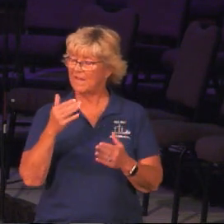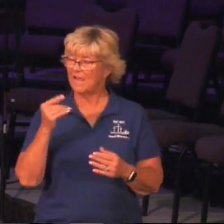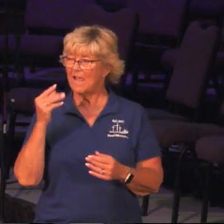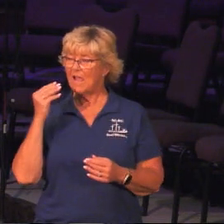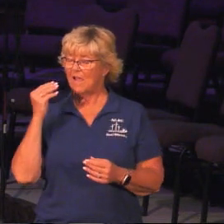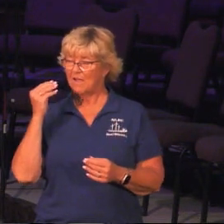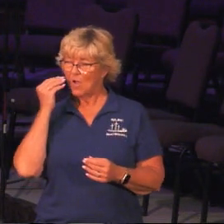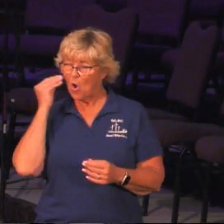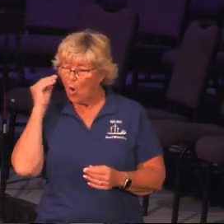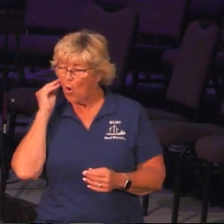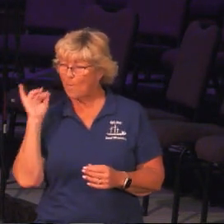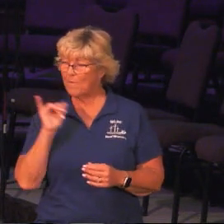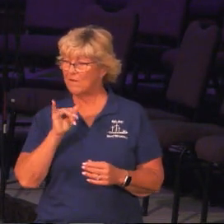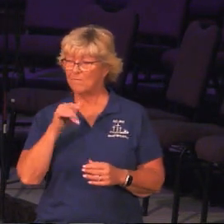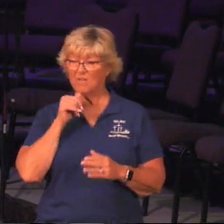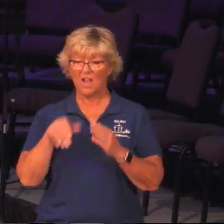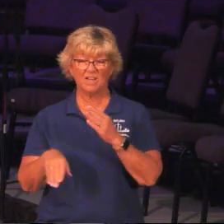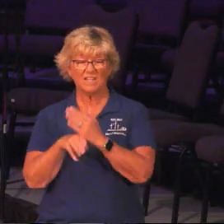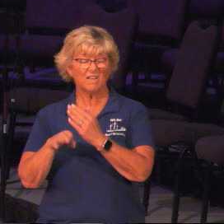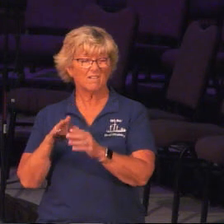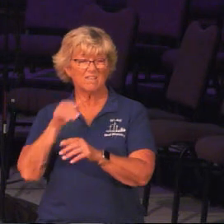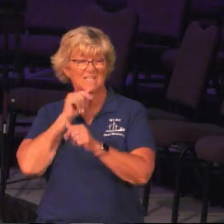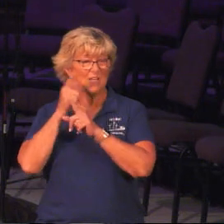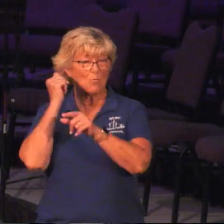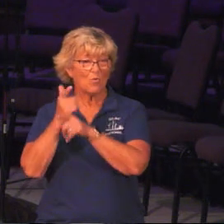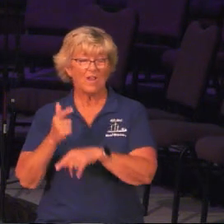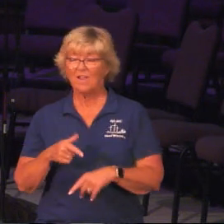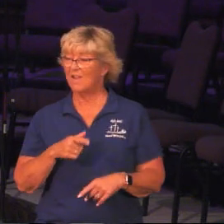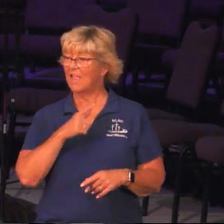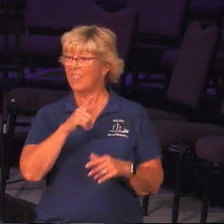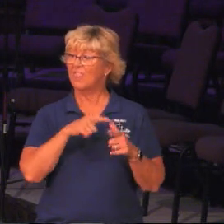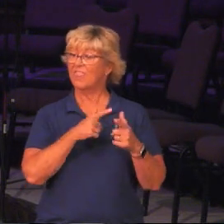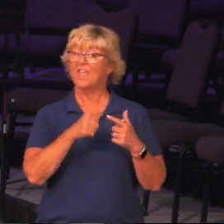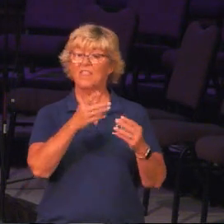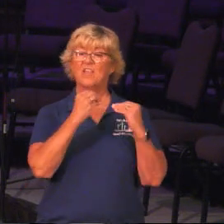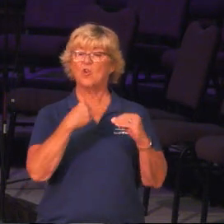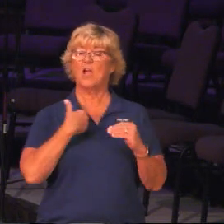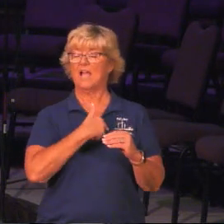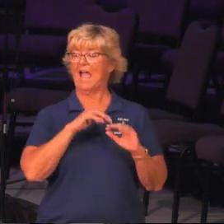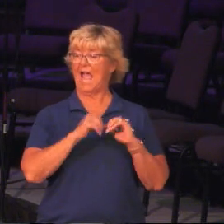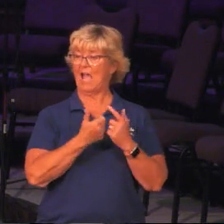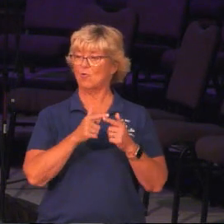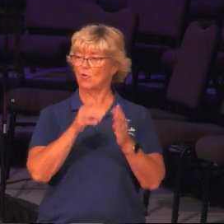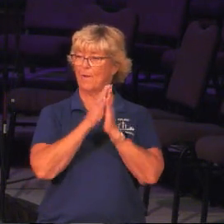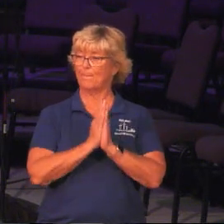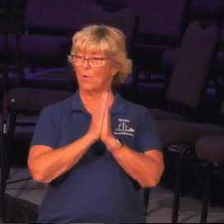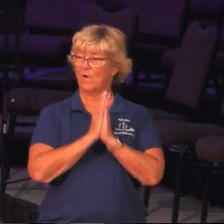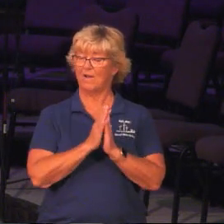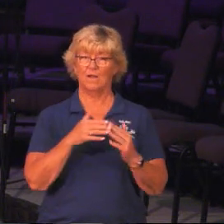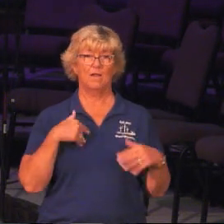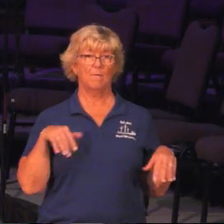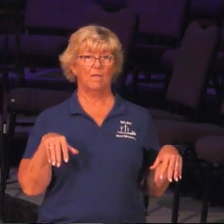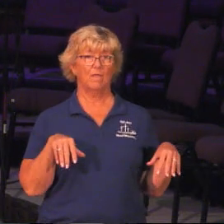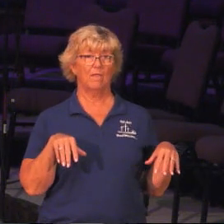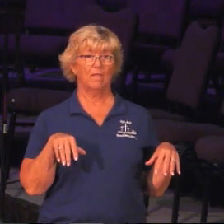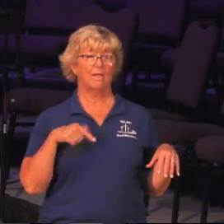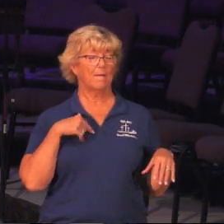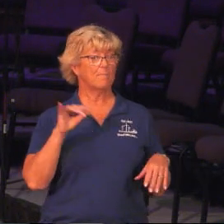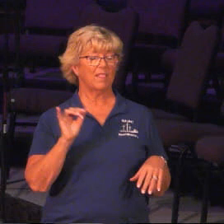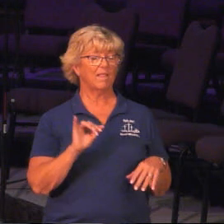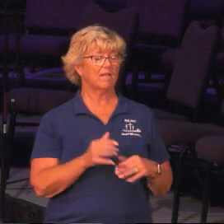better grades. And then they said, and they taught us how to pray. You know, and I'm just like, I am,